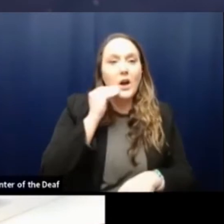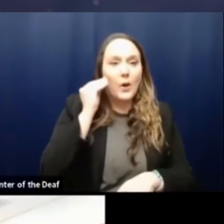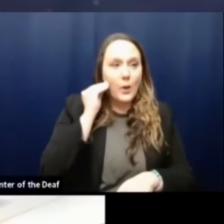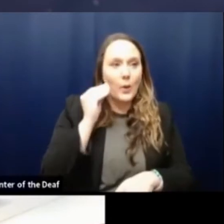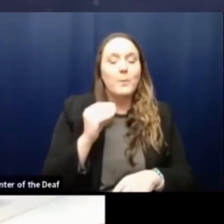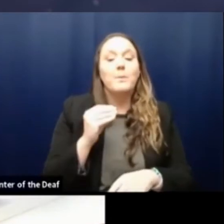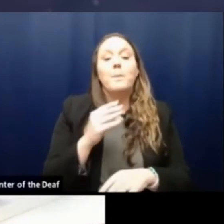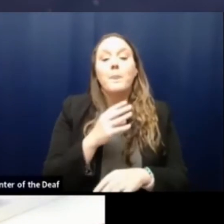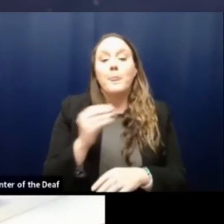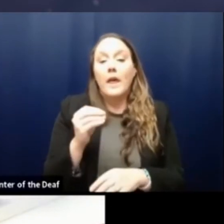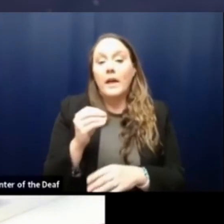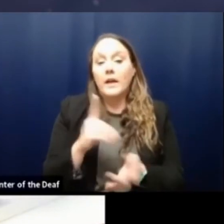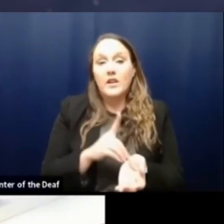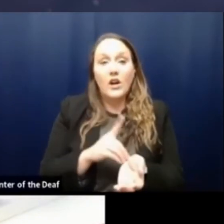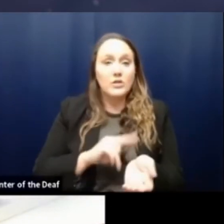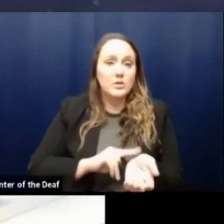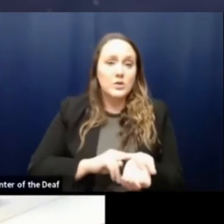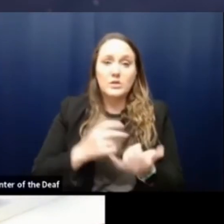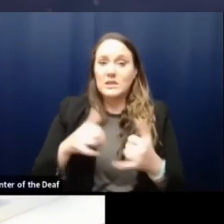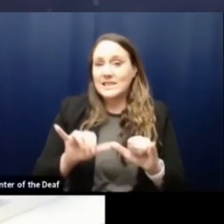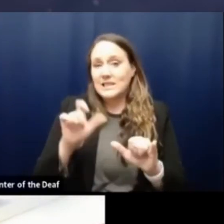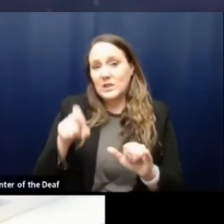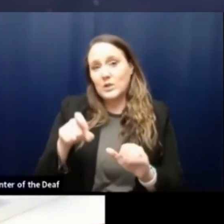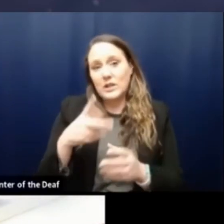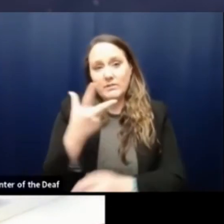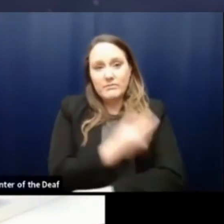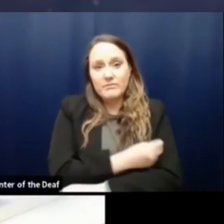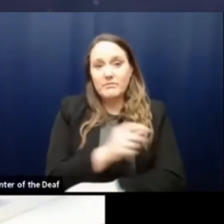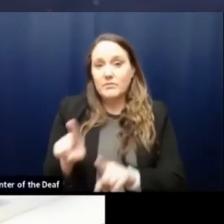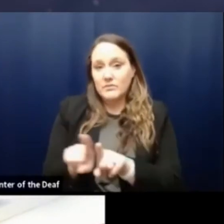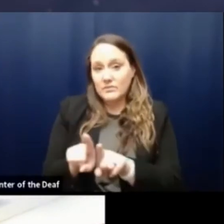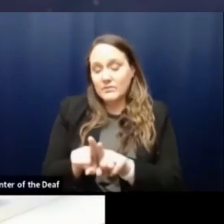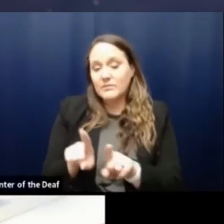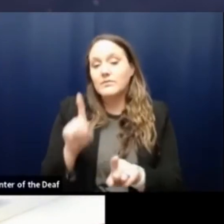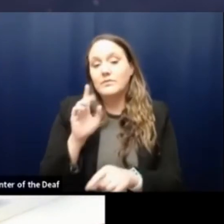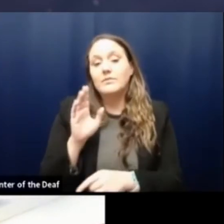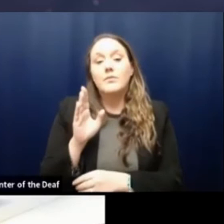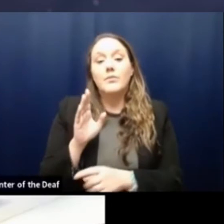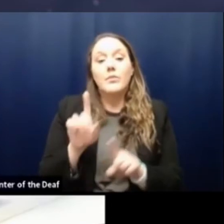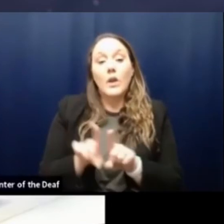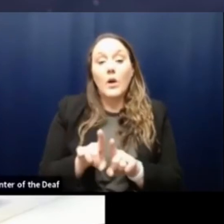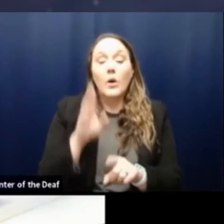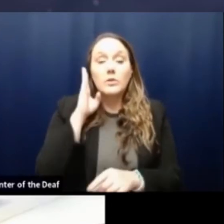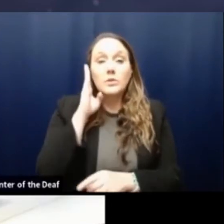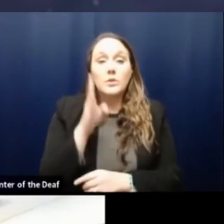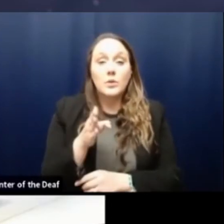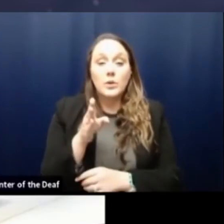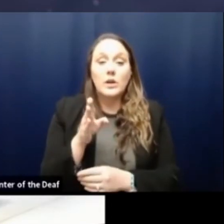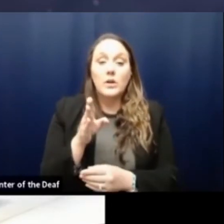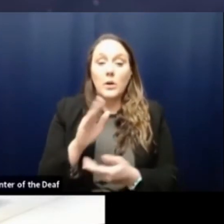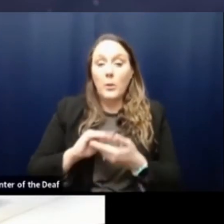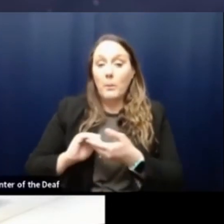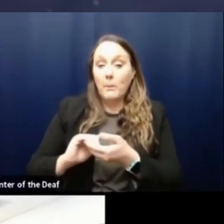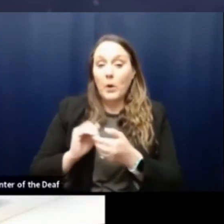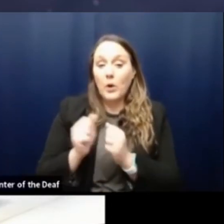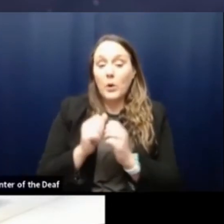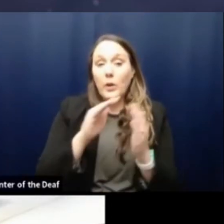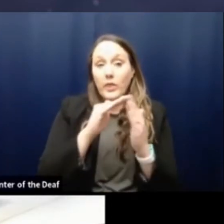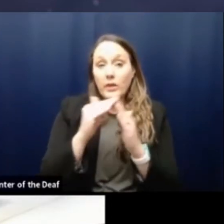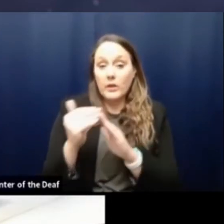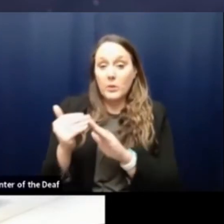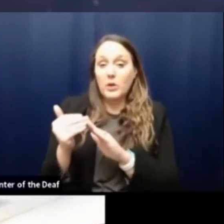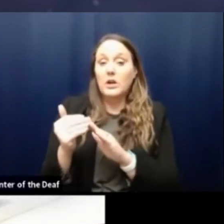And healthcare workers still need vaccine as well. So we'll be opening those up. We'll also be doing some partnering with the community,